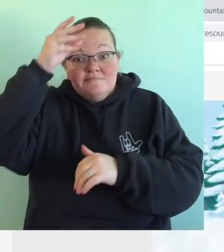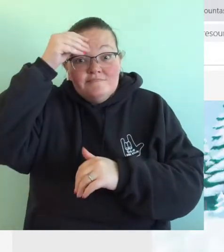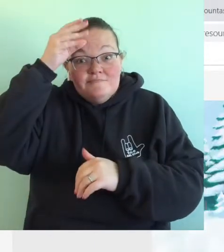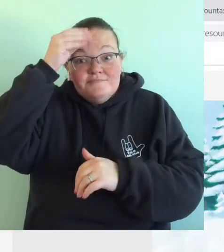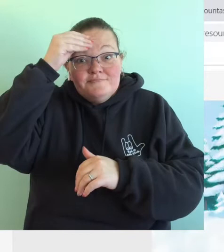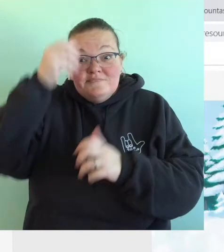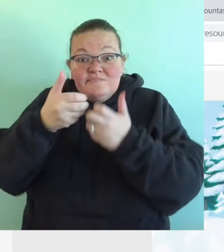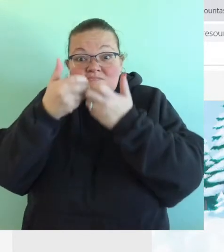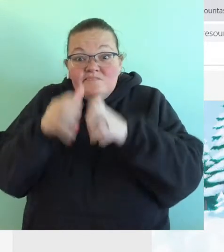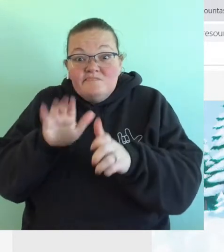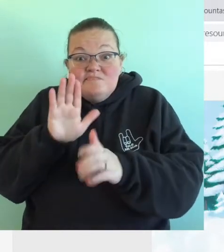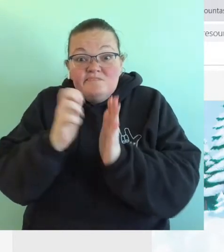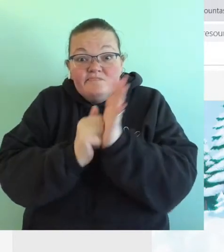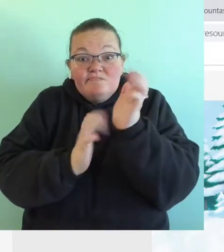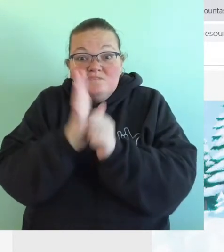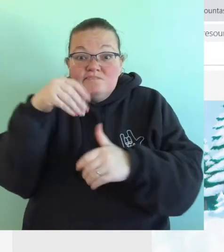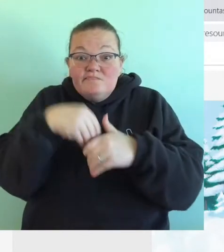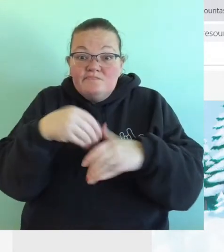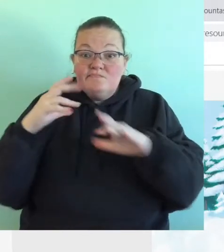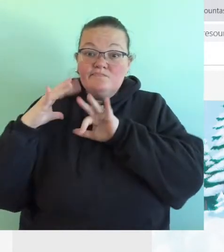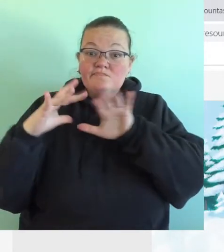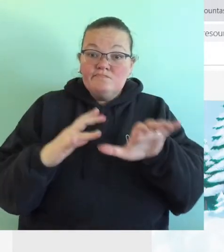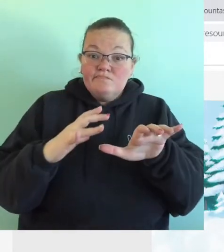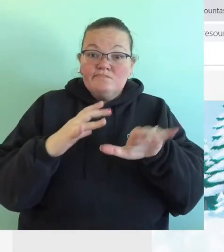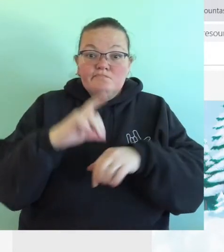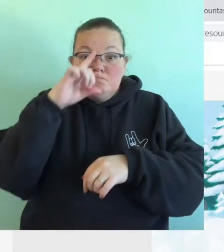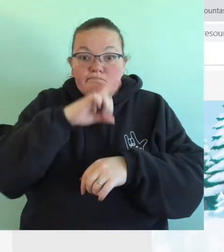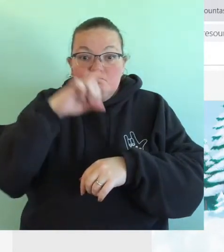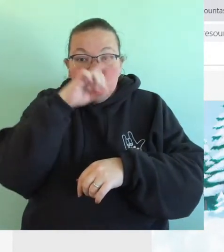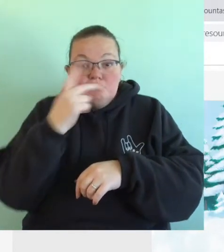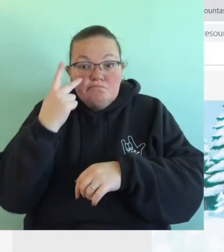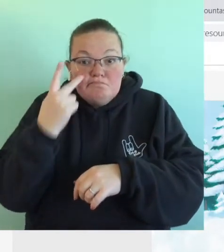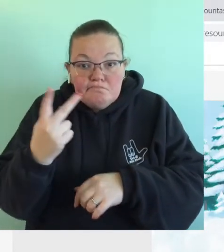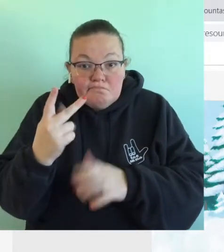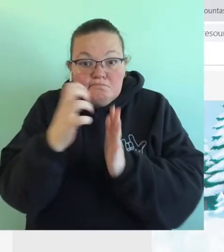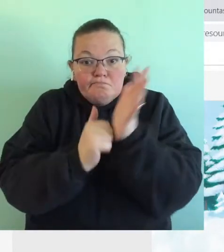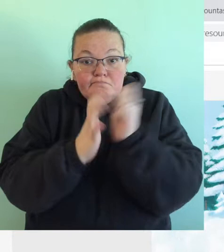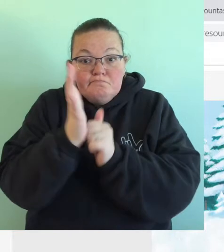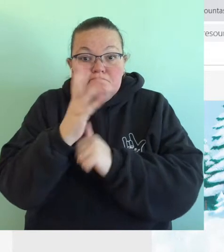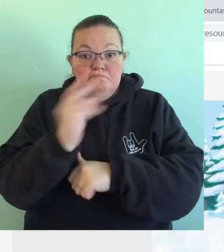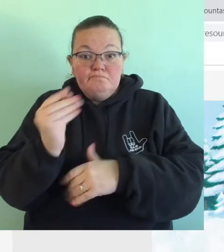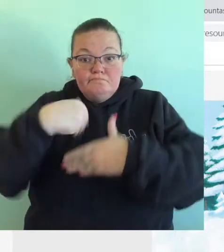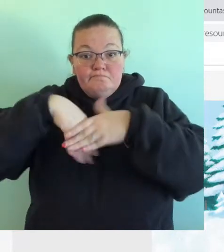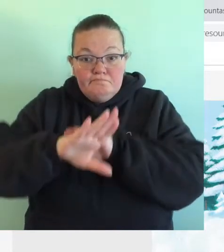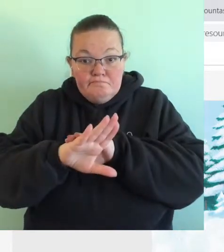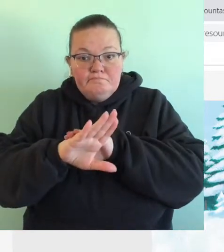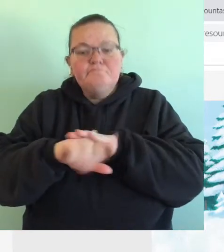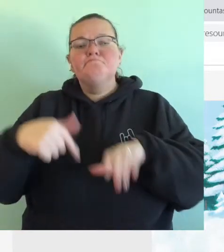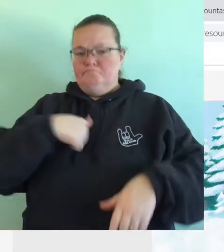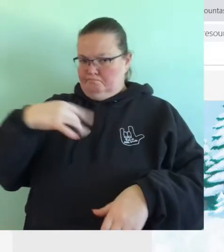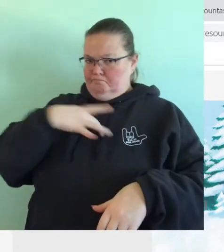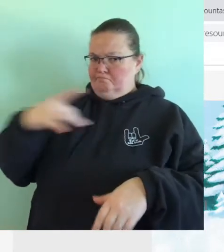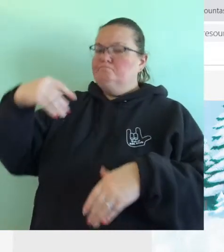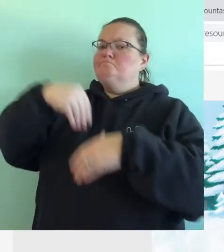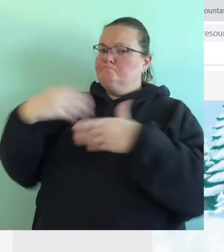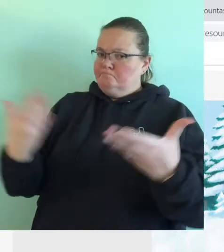A boy lost a mitten in the snow. A mouse saw the mitten and went in. I like